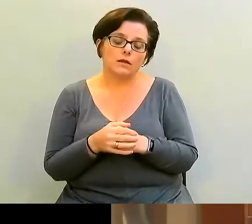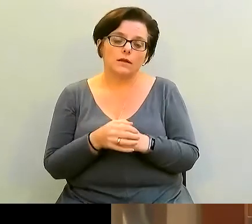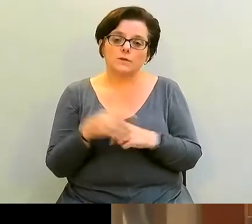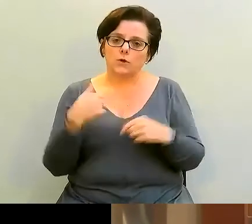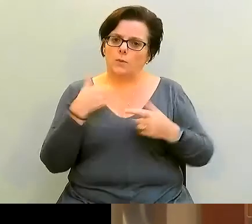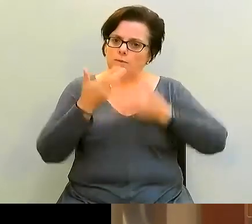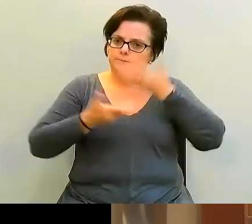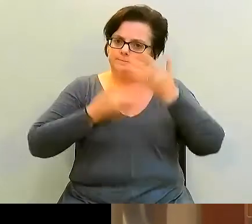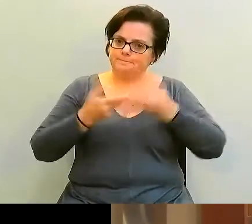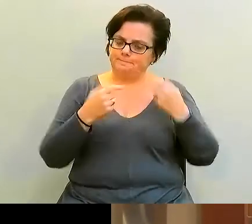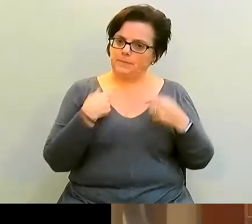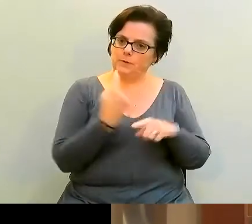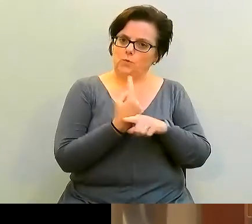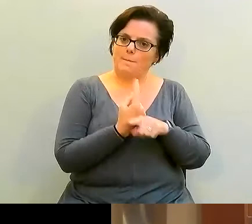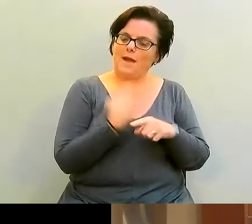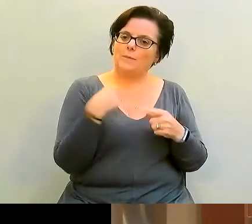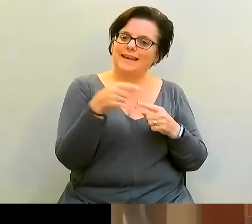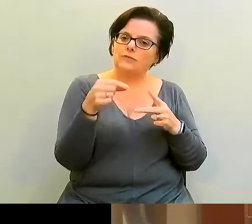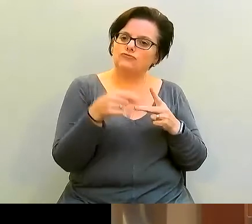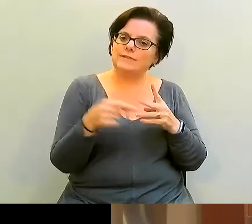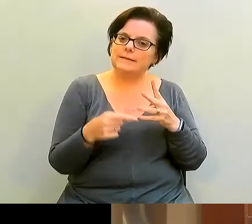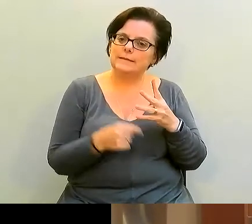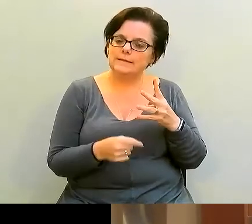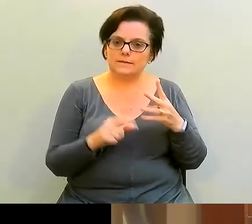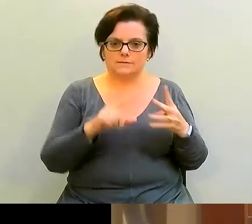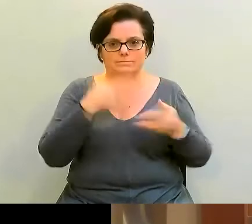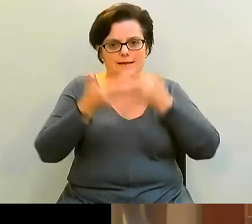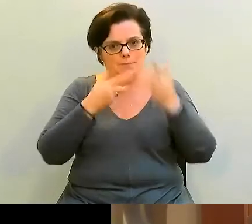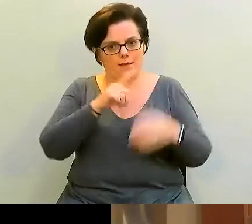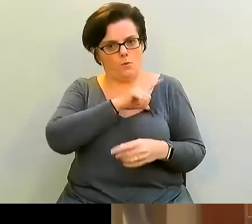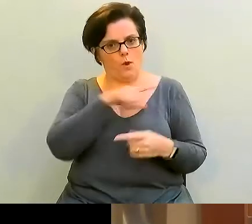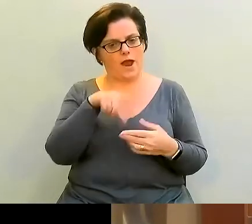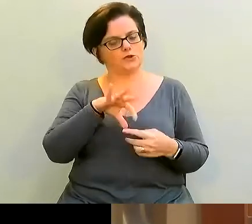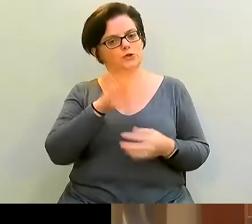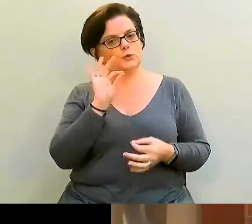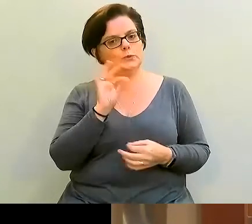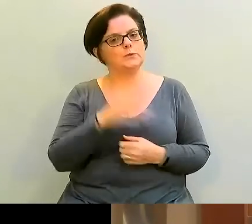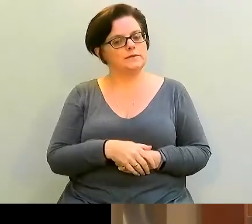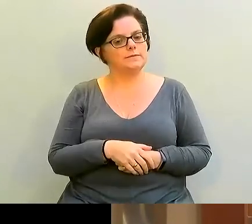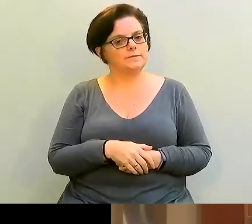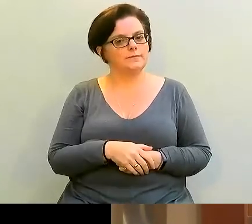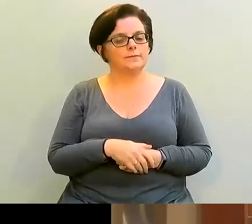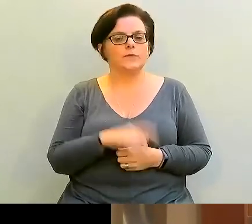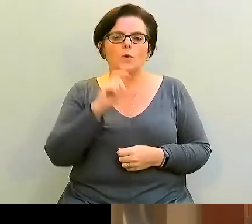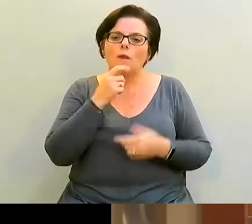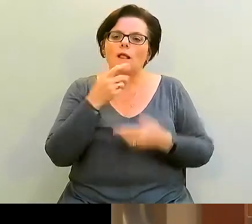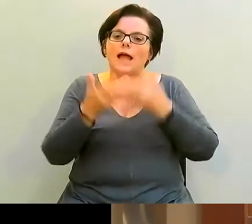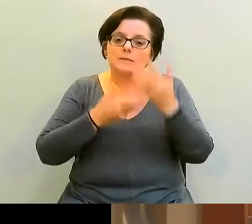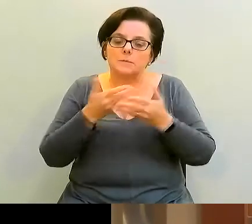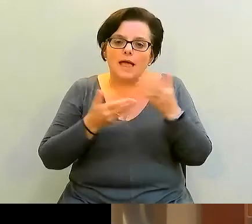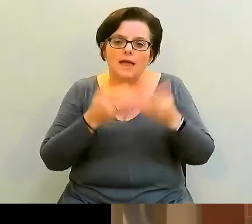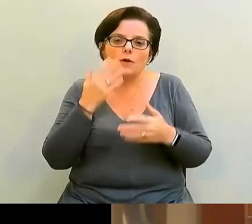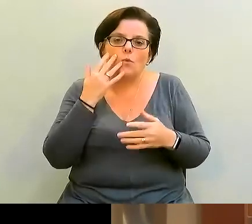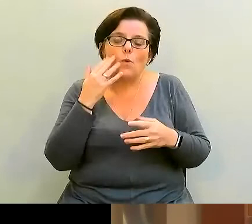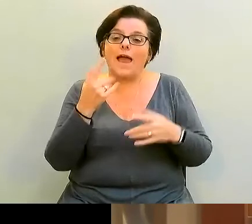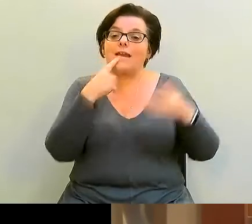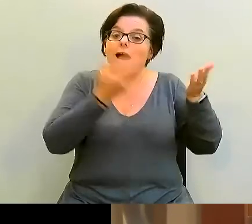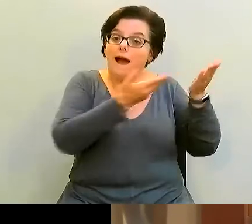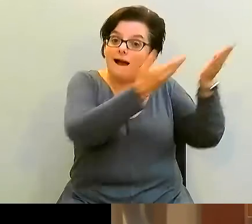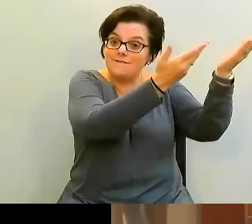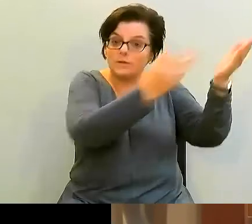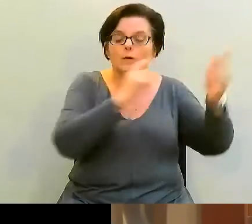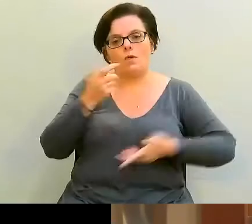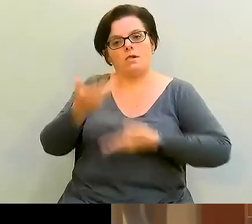the ingredients why I chose them tonight. And we'll touch base on that the moment we get something in the oven for dinner.